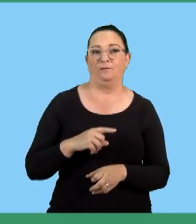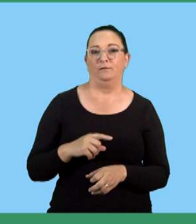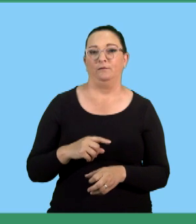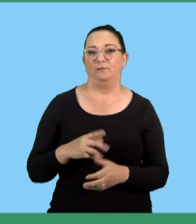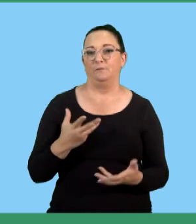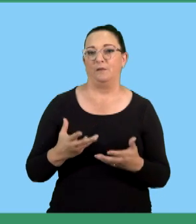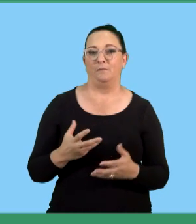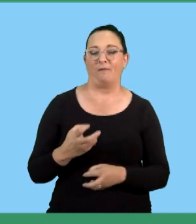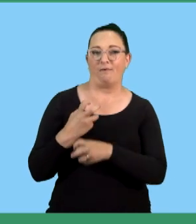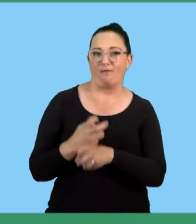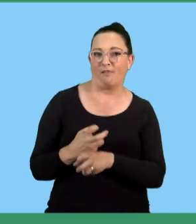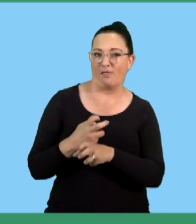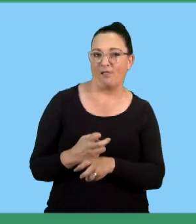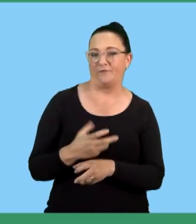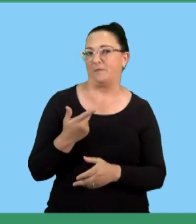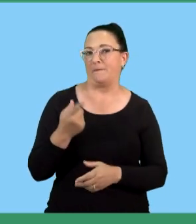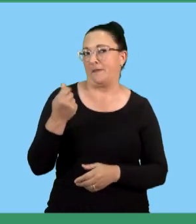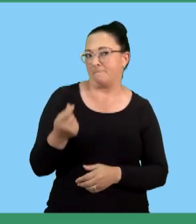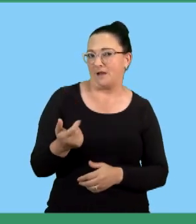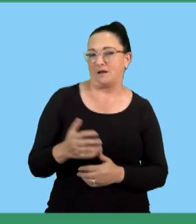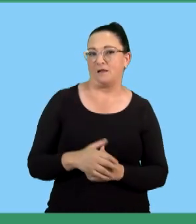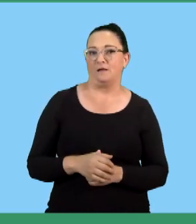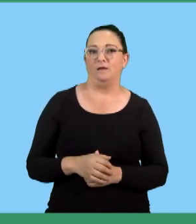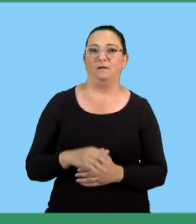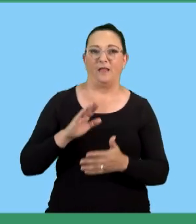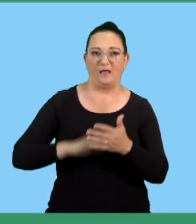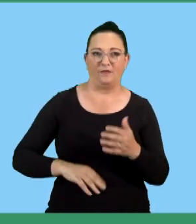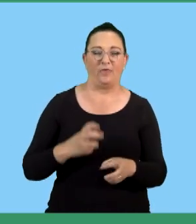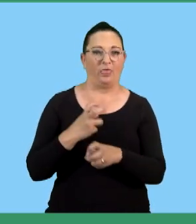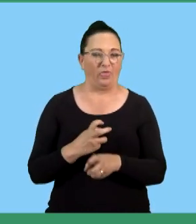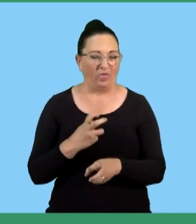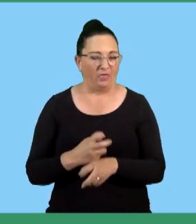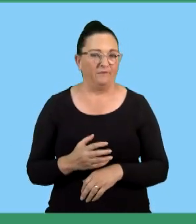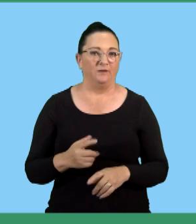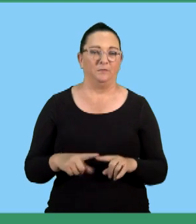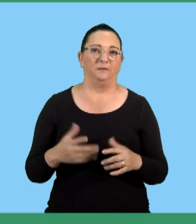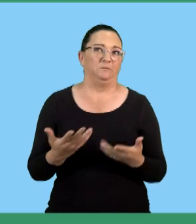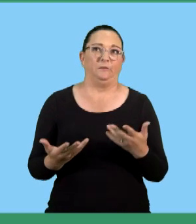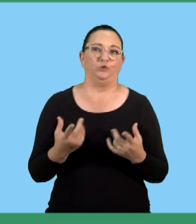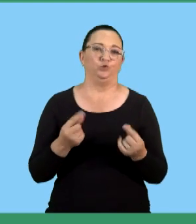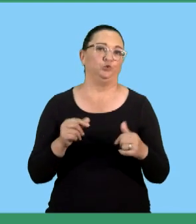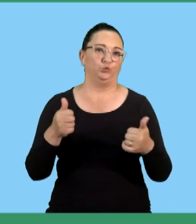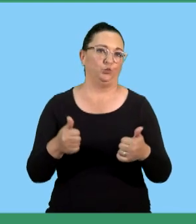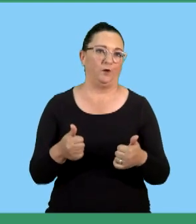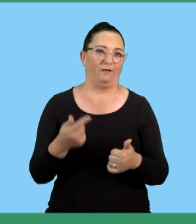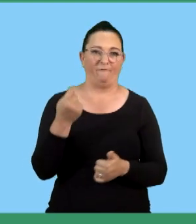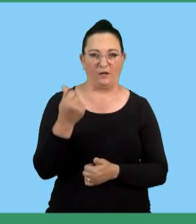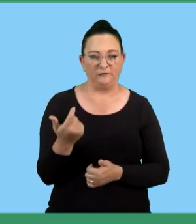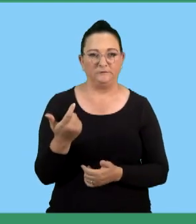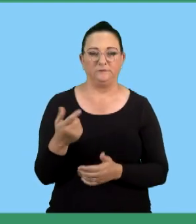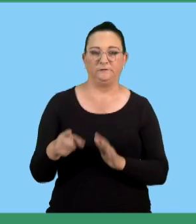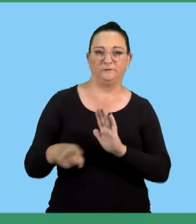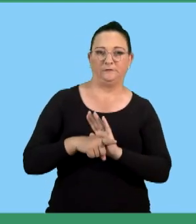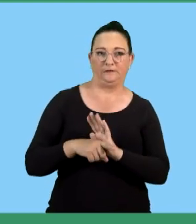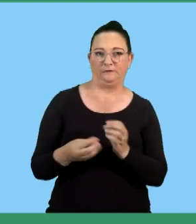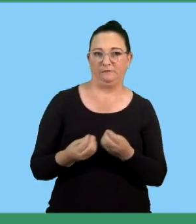again. So heavy fines sometimes could be money. So if it's a heavy fine and a business is not doing well financially and then it is a